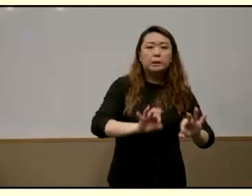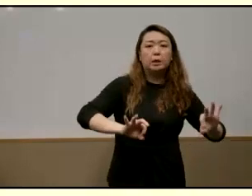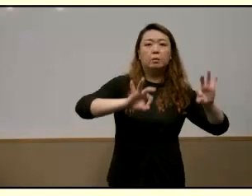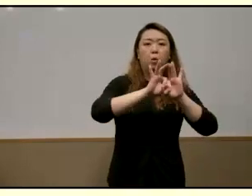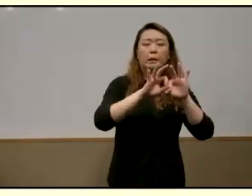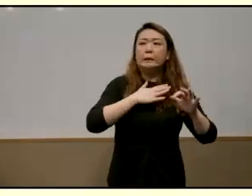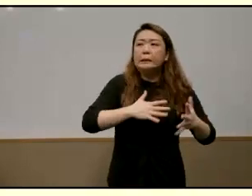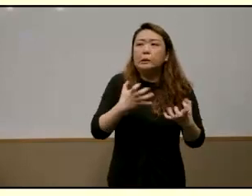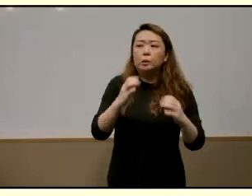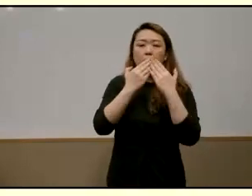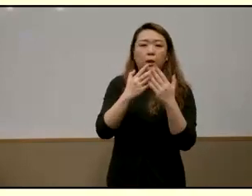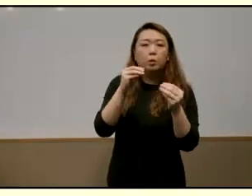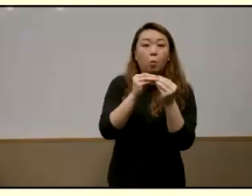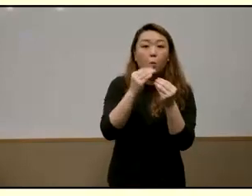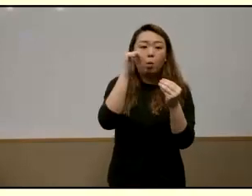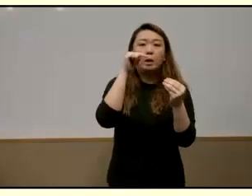for education